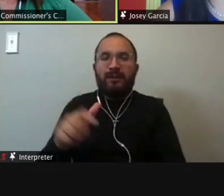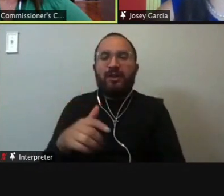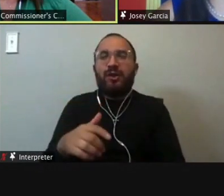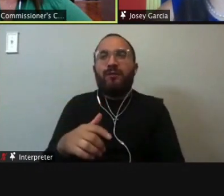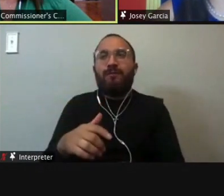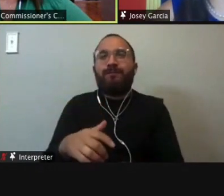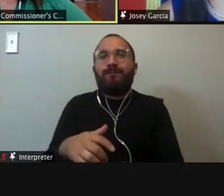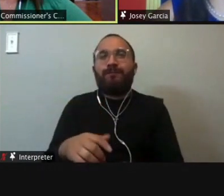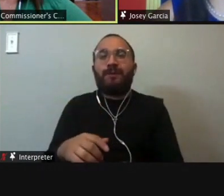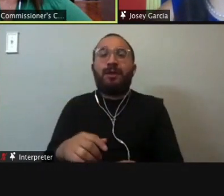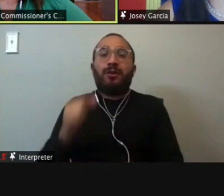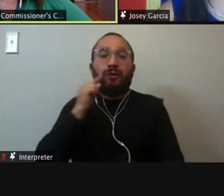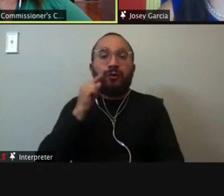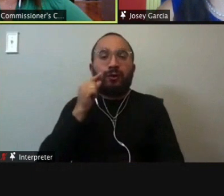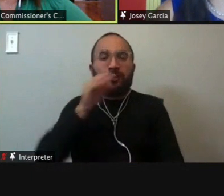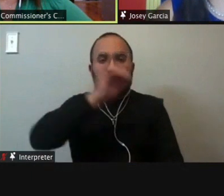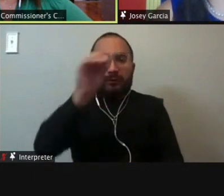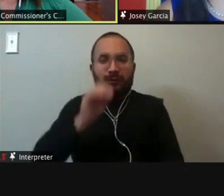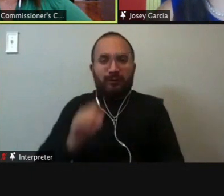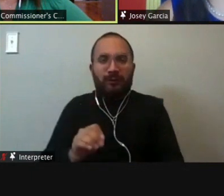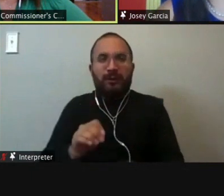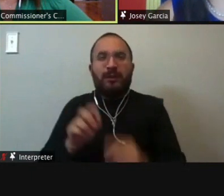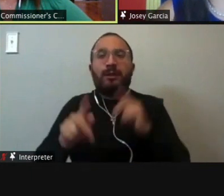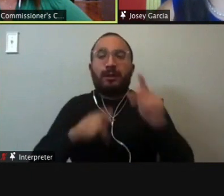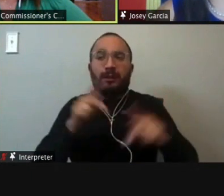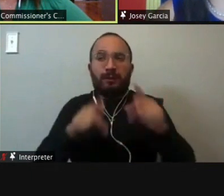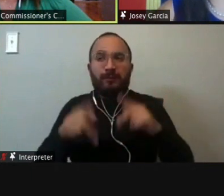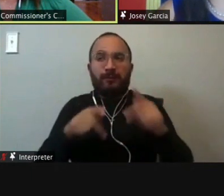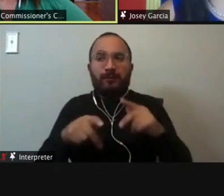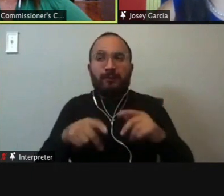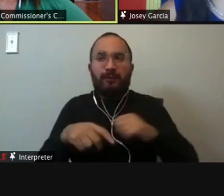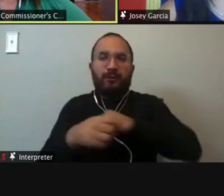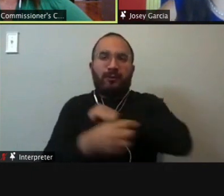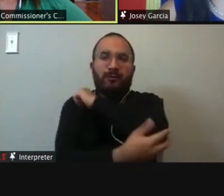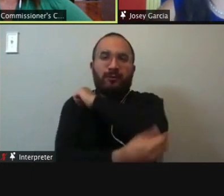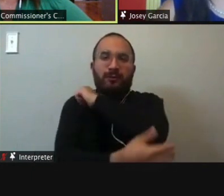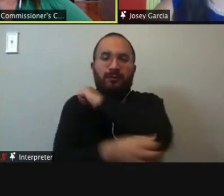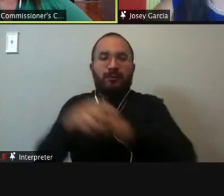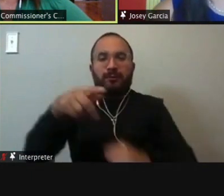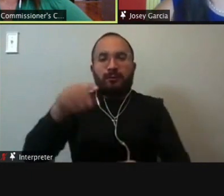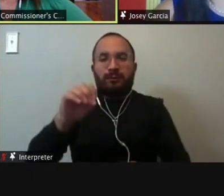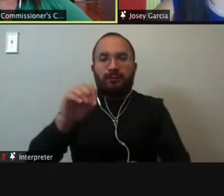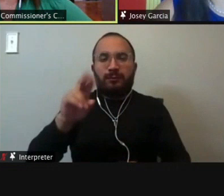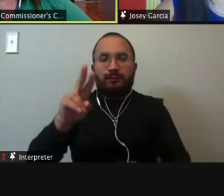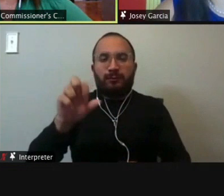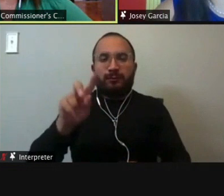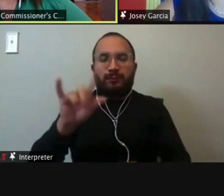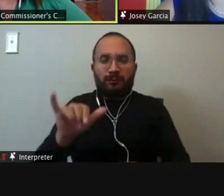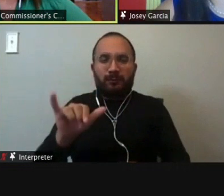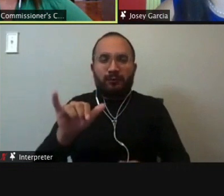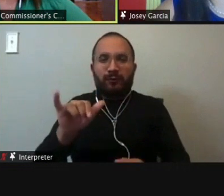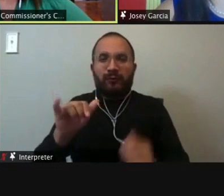affected by poverty under the poverty level, as well as suffer from, um, financial insecurities, it is almost